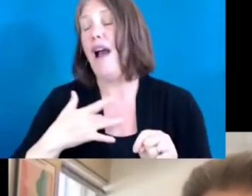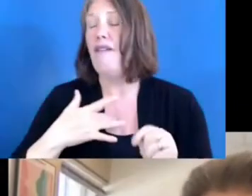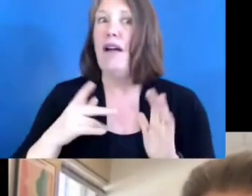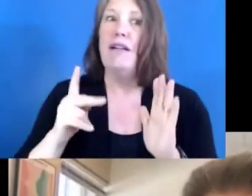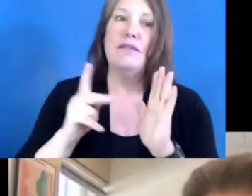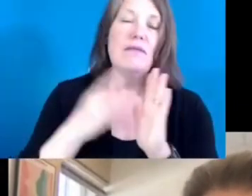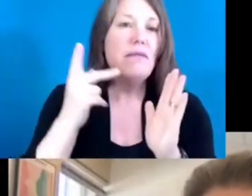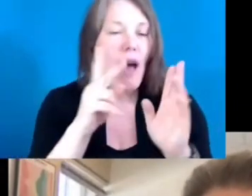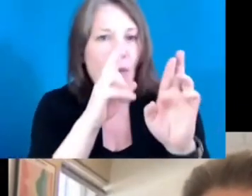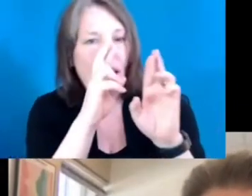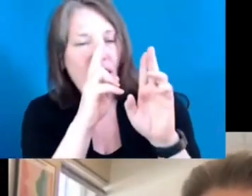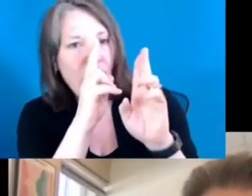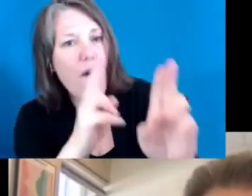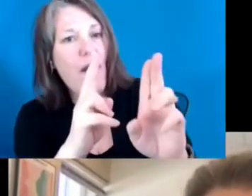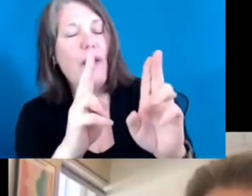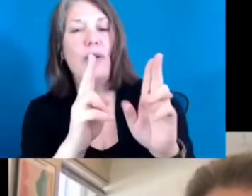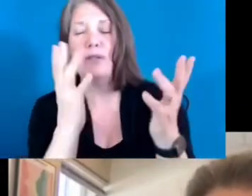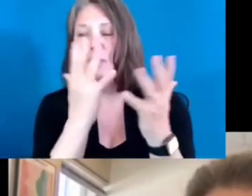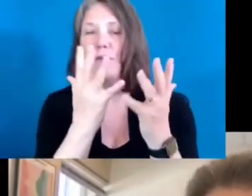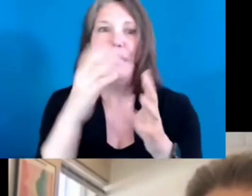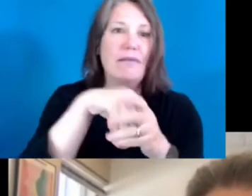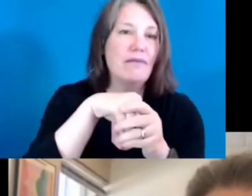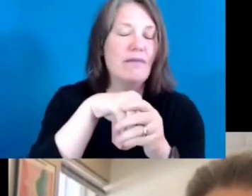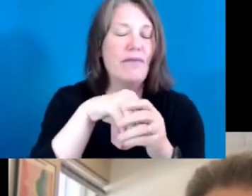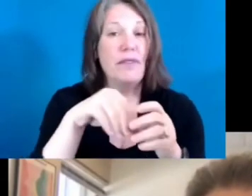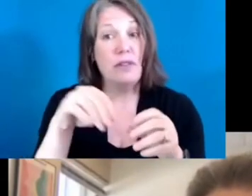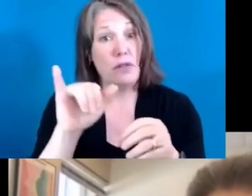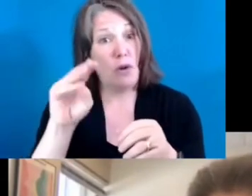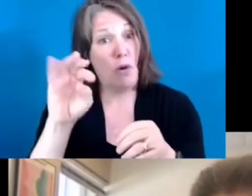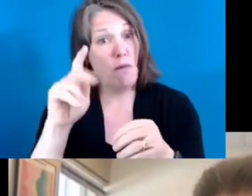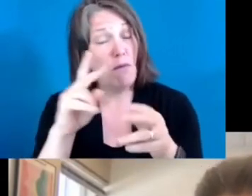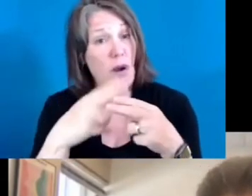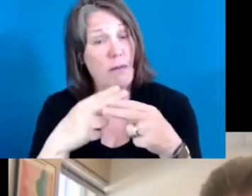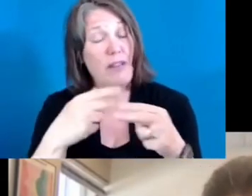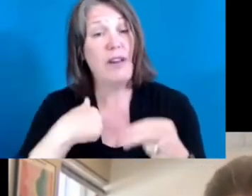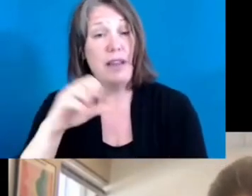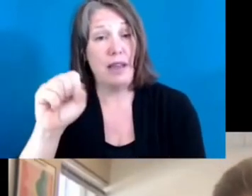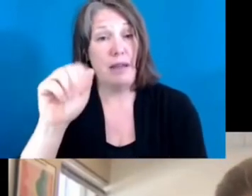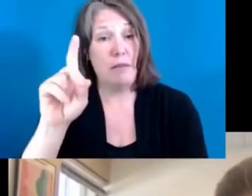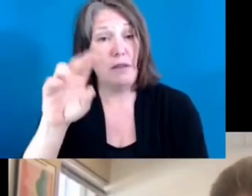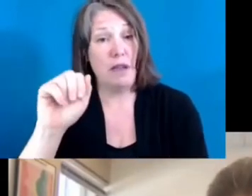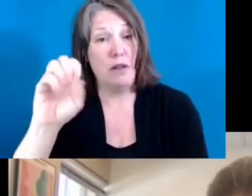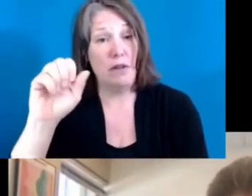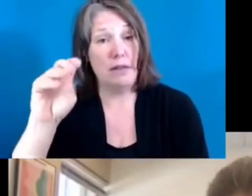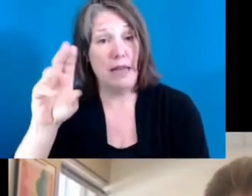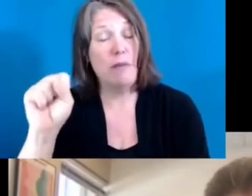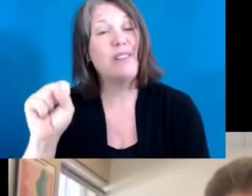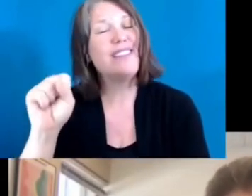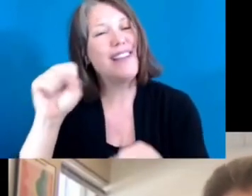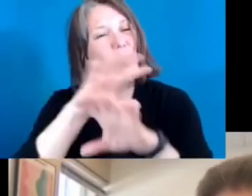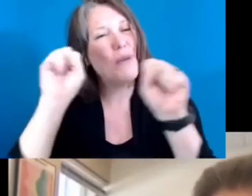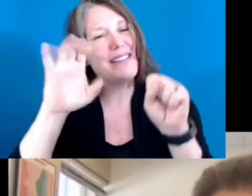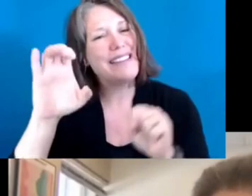doubly honored to be a part of it. And so as Mark mentioned, I am Sandra Samuels, president and CEO of the